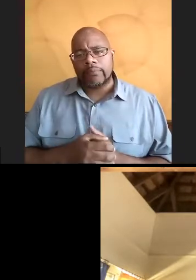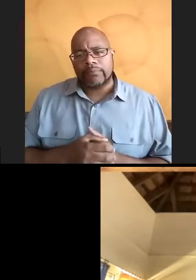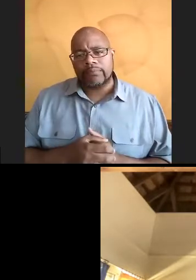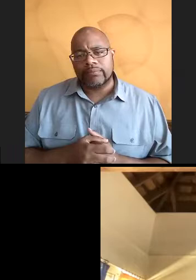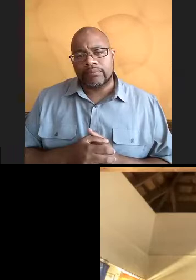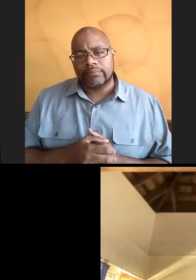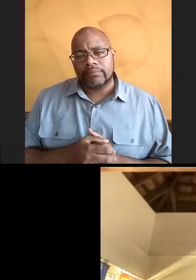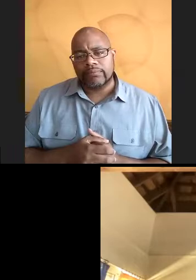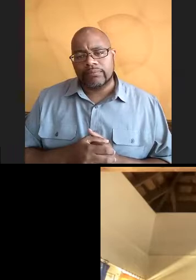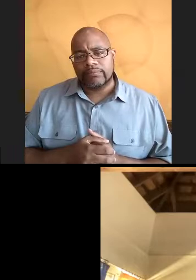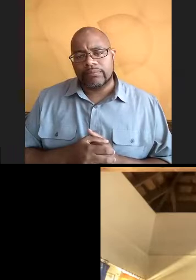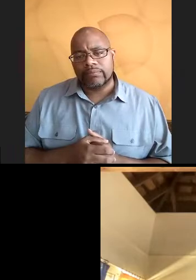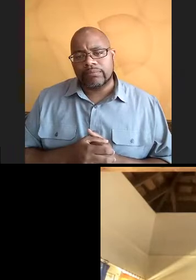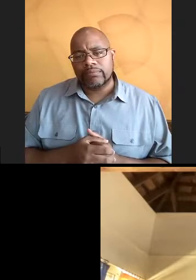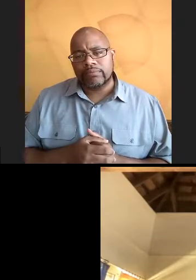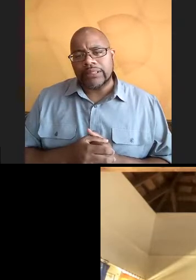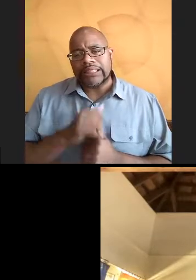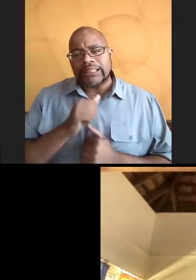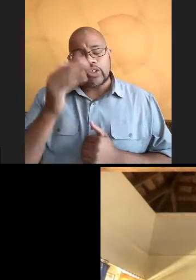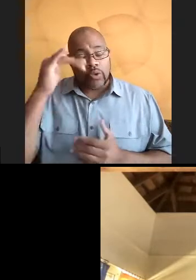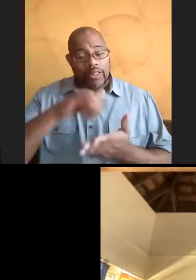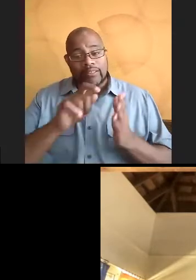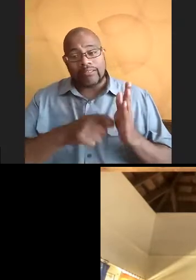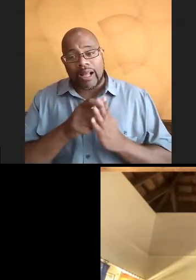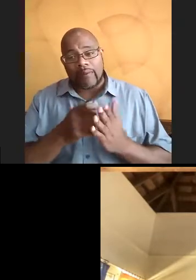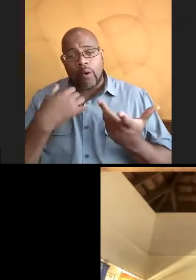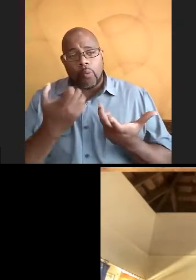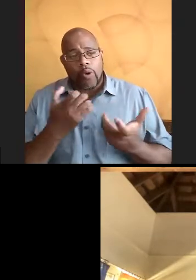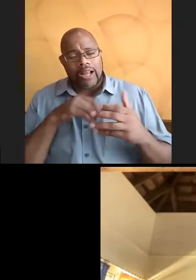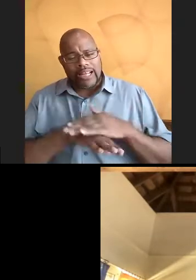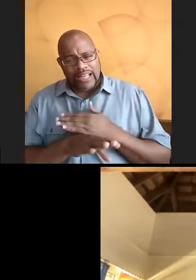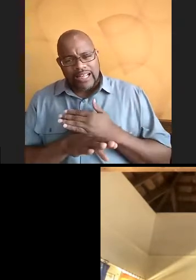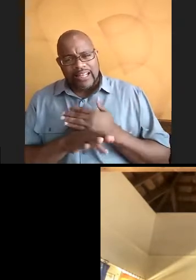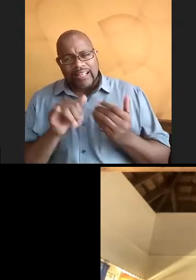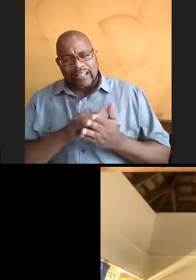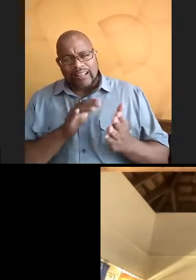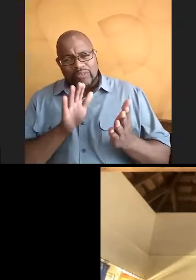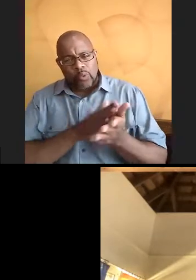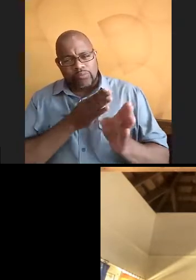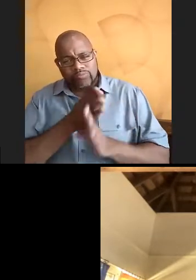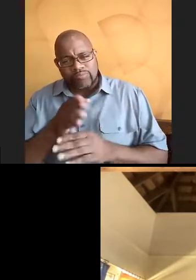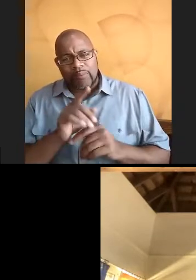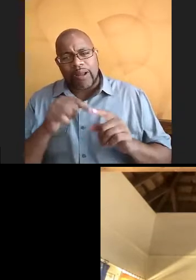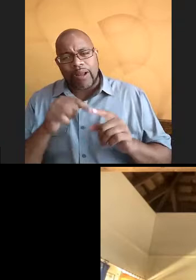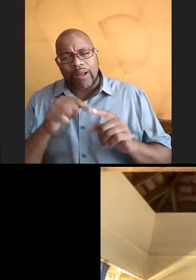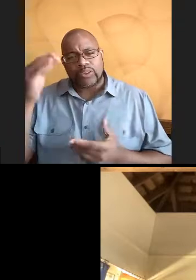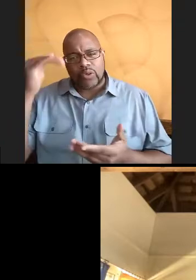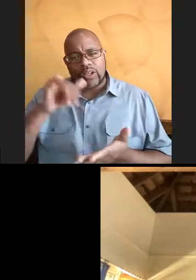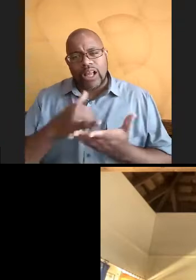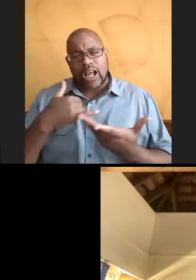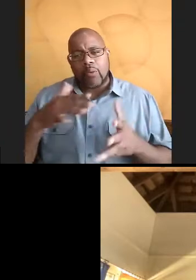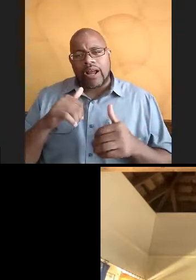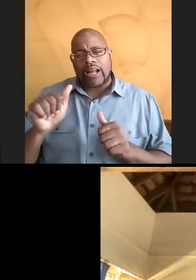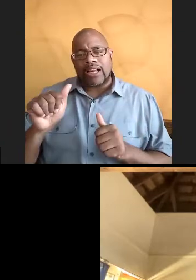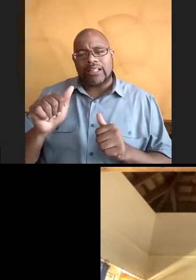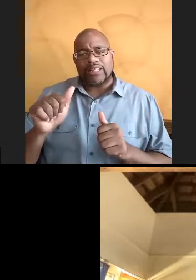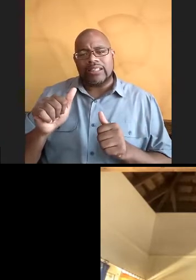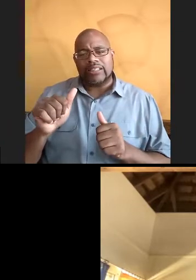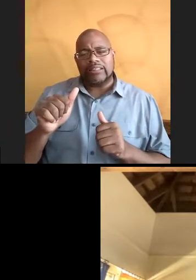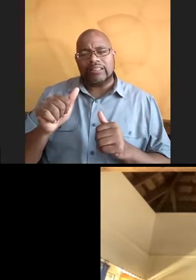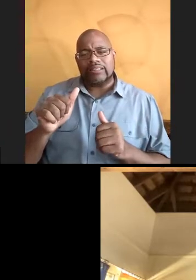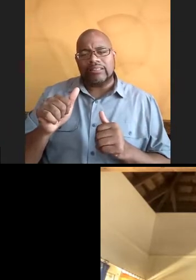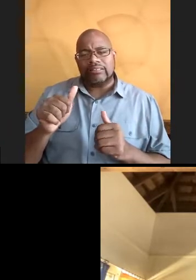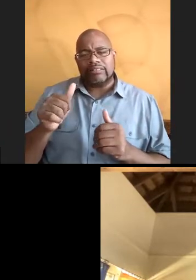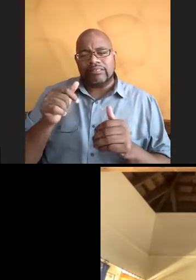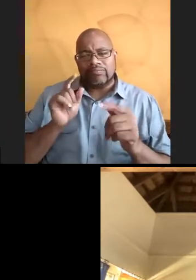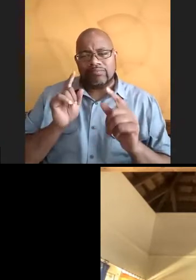didn't know at the time if I wanted to go into academia like that, but I did know I didn't want any ceiling on me. I wanted to go